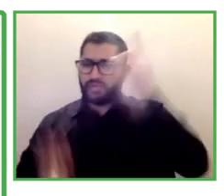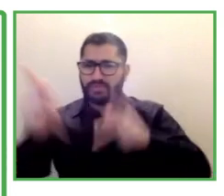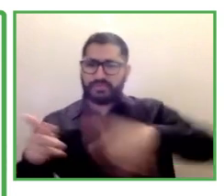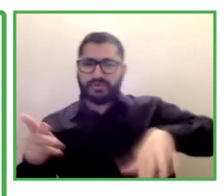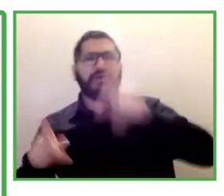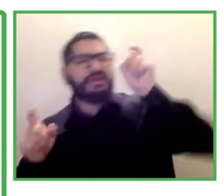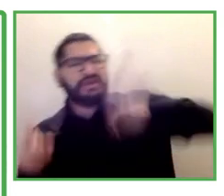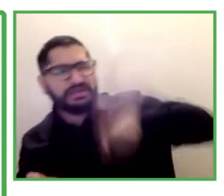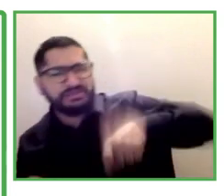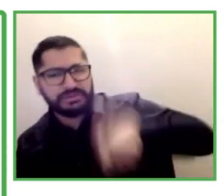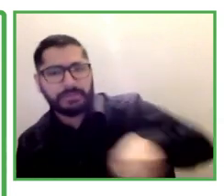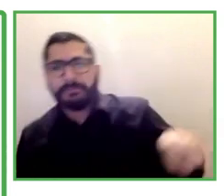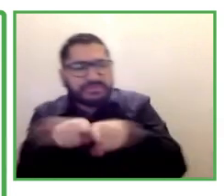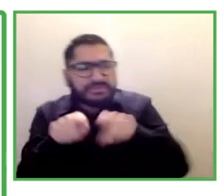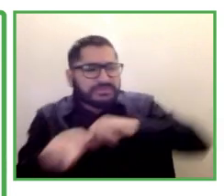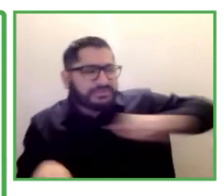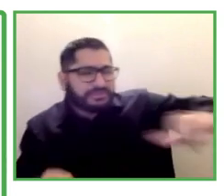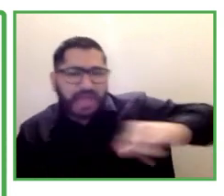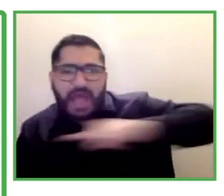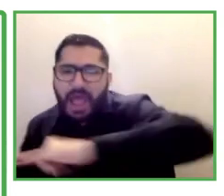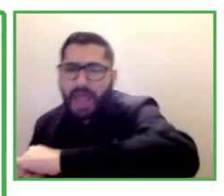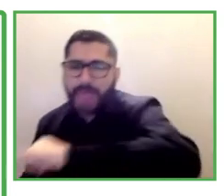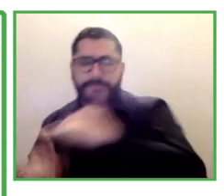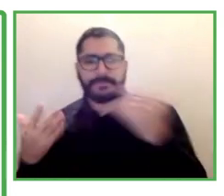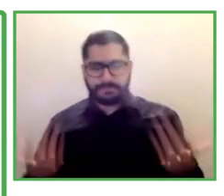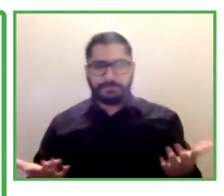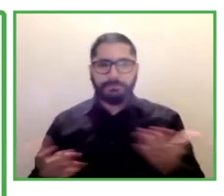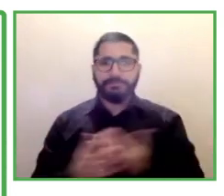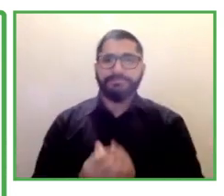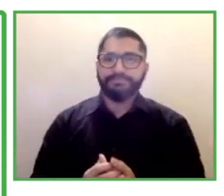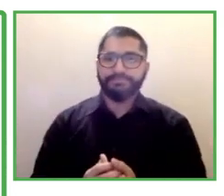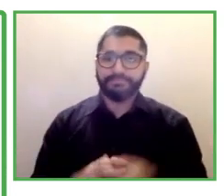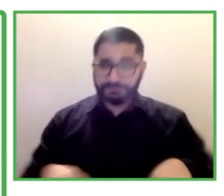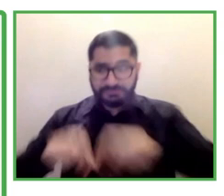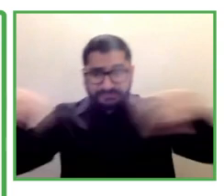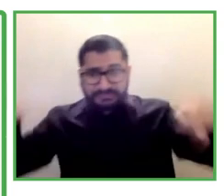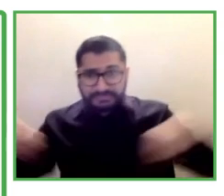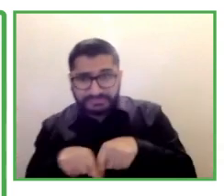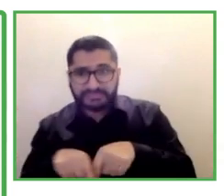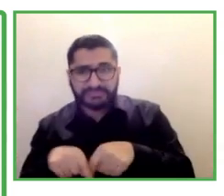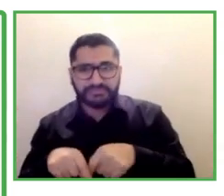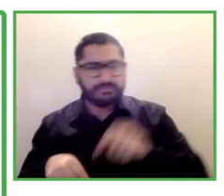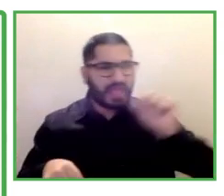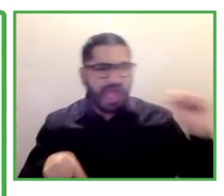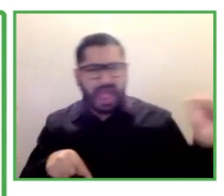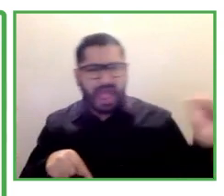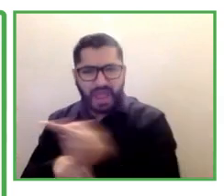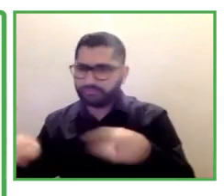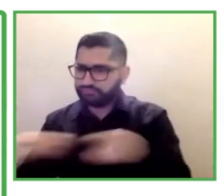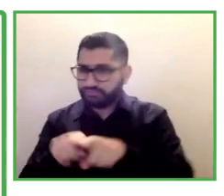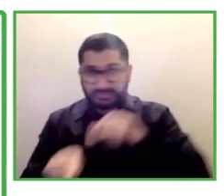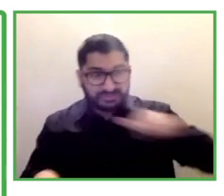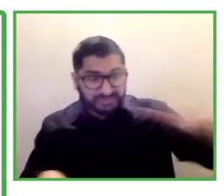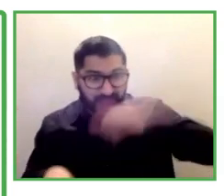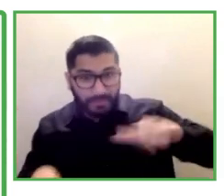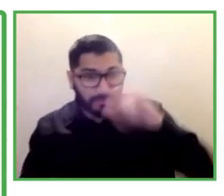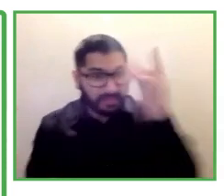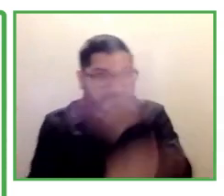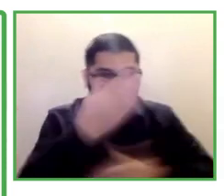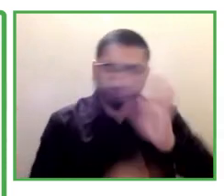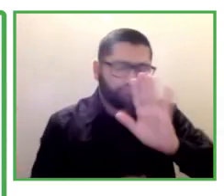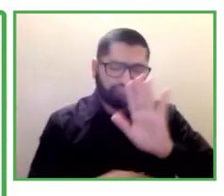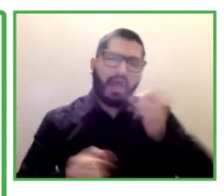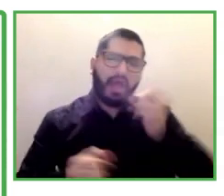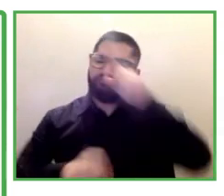if needed, again, after you understood the needs of that specific employee. Now, if we plant the